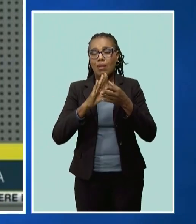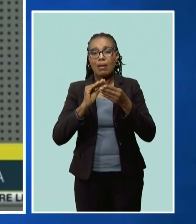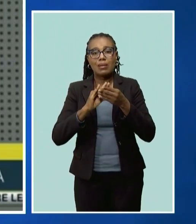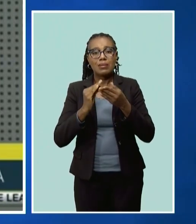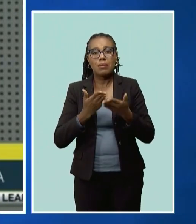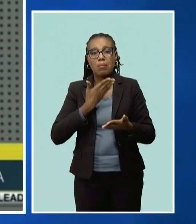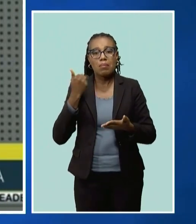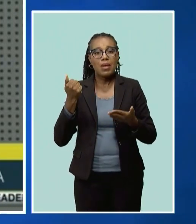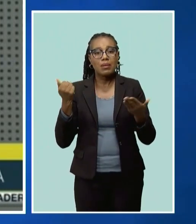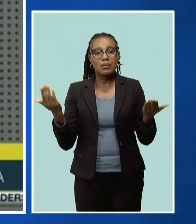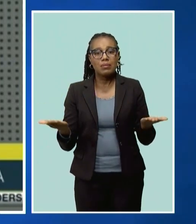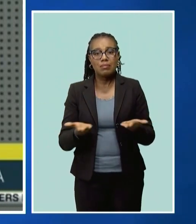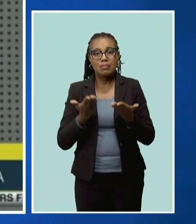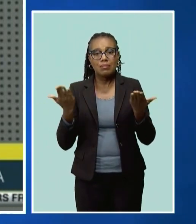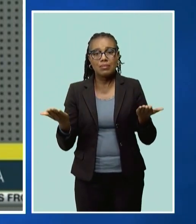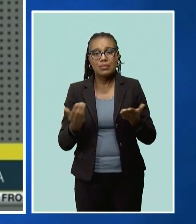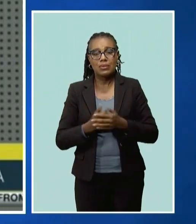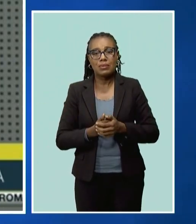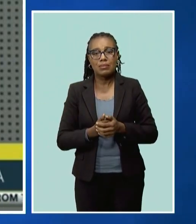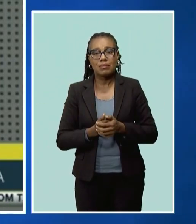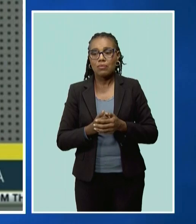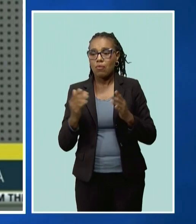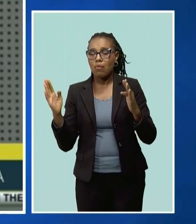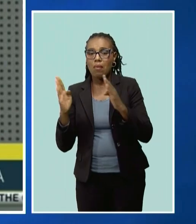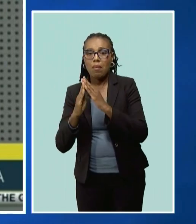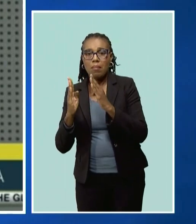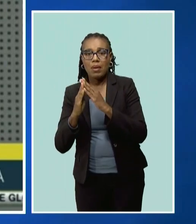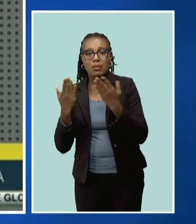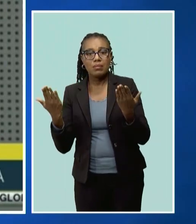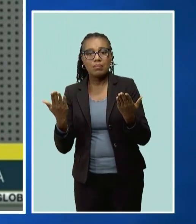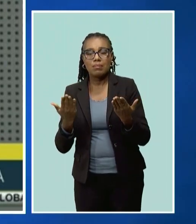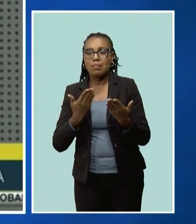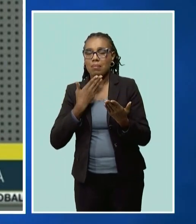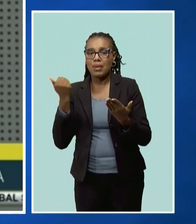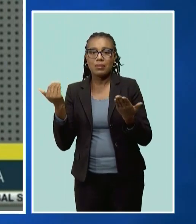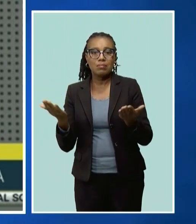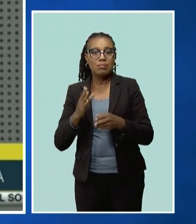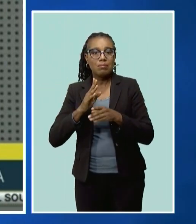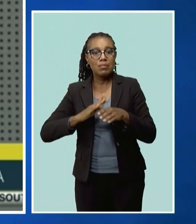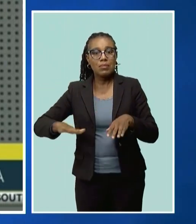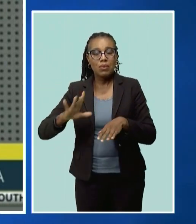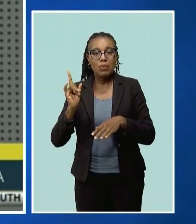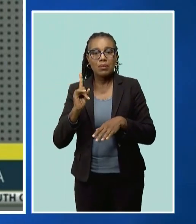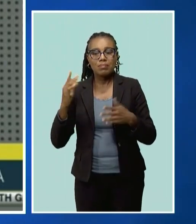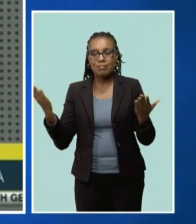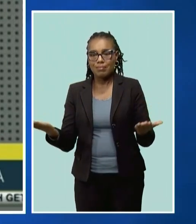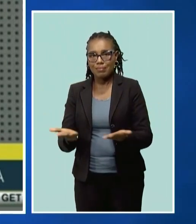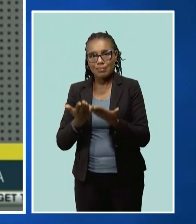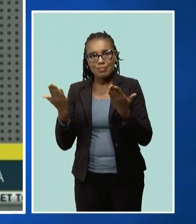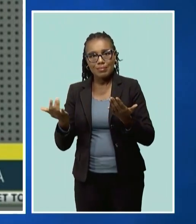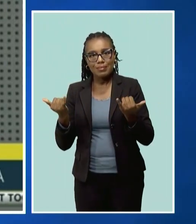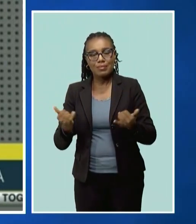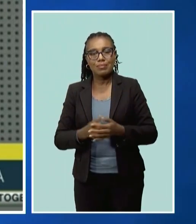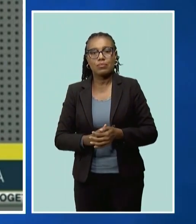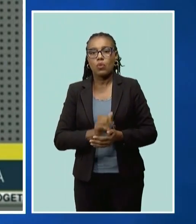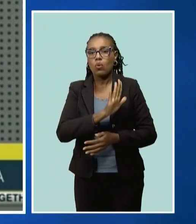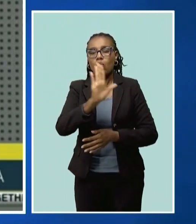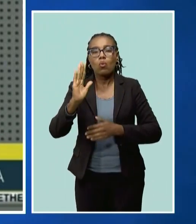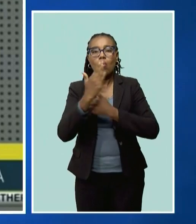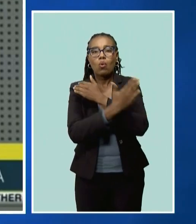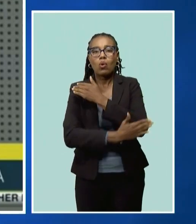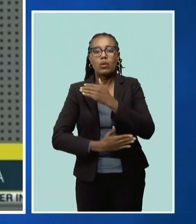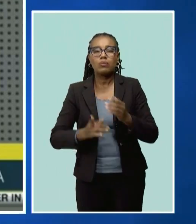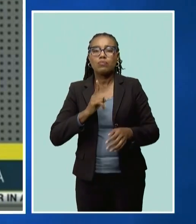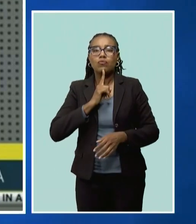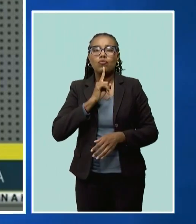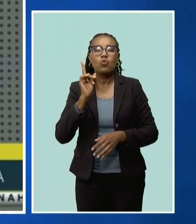place for us to have met in this meeting today. Your country has been one of the